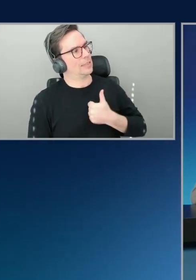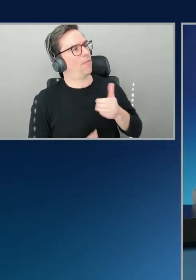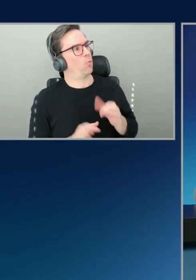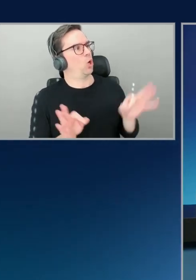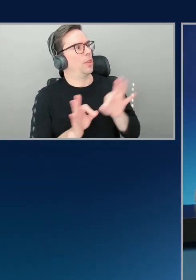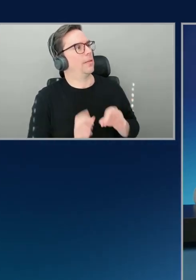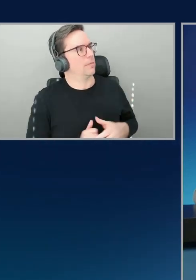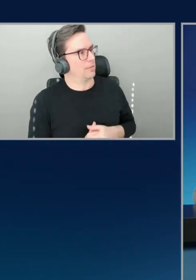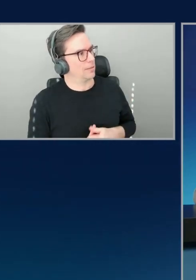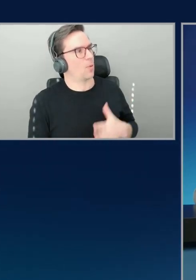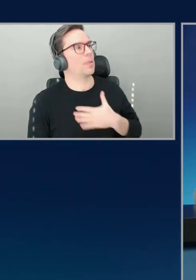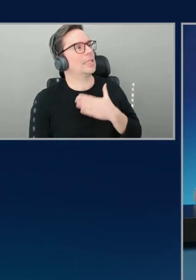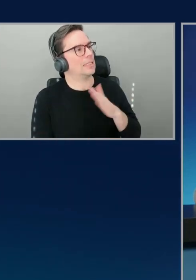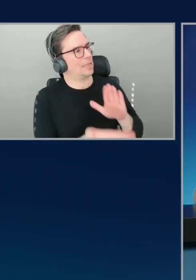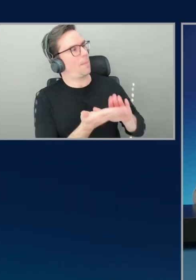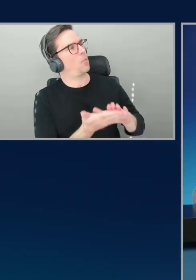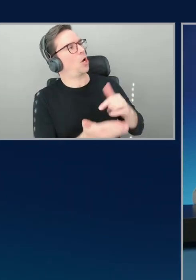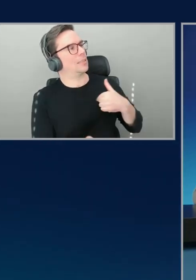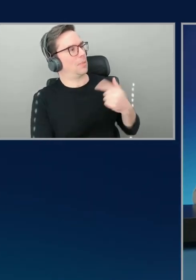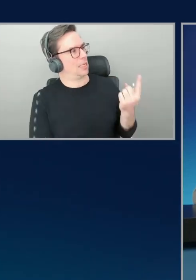with praise in chat. I love you.